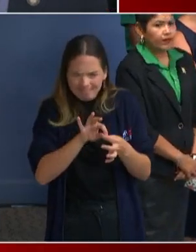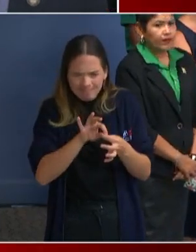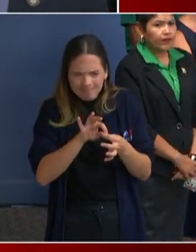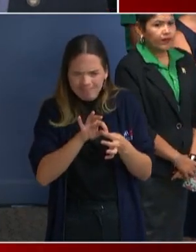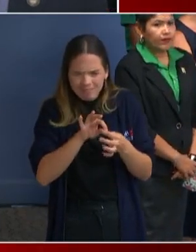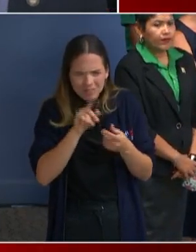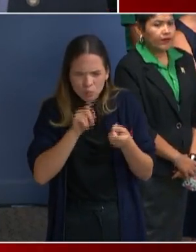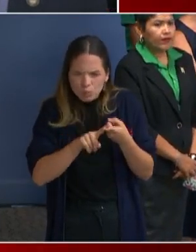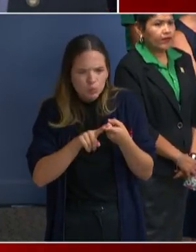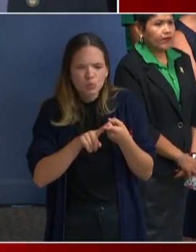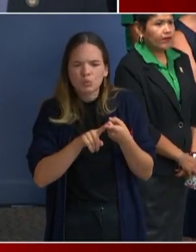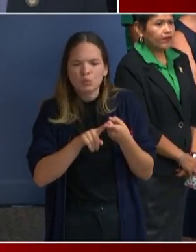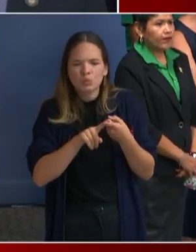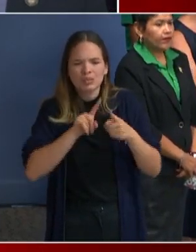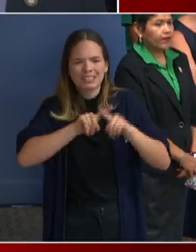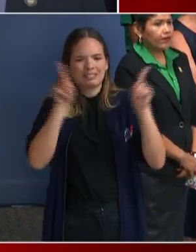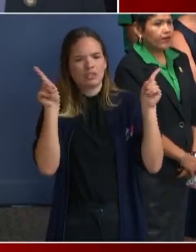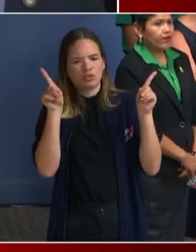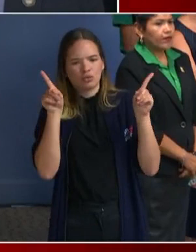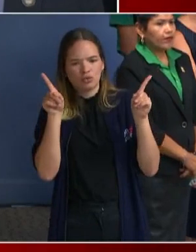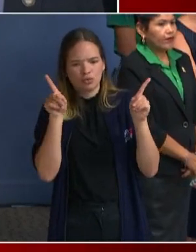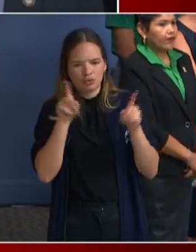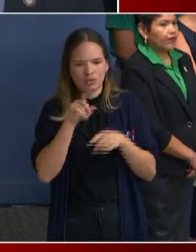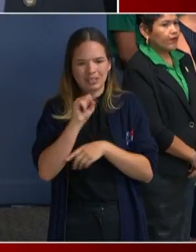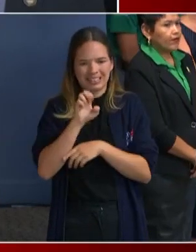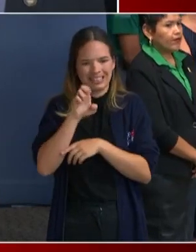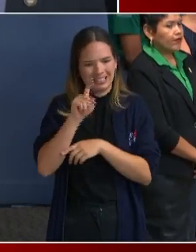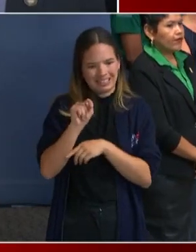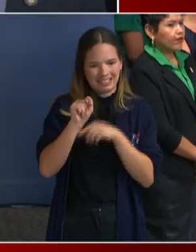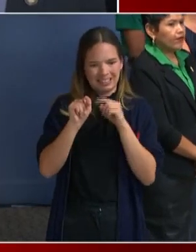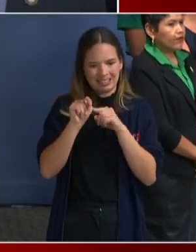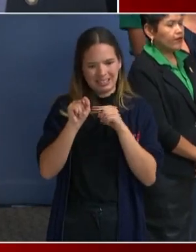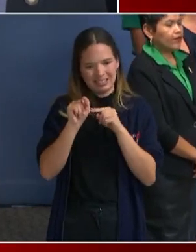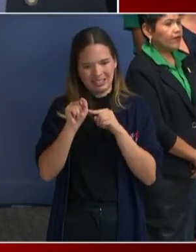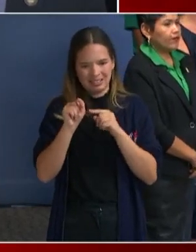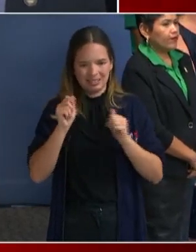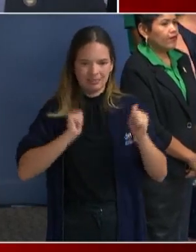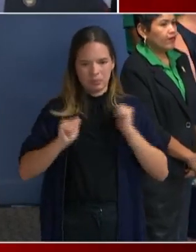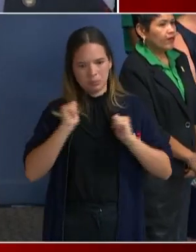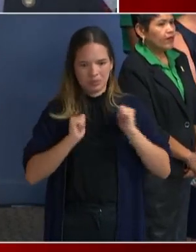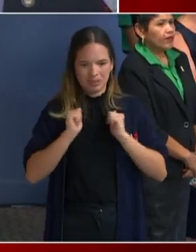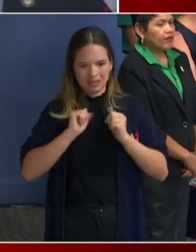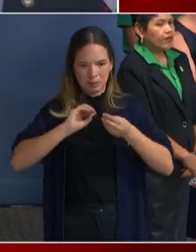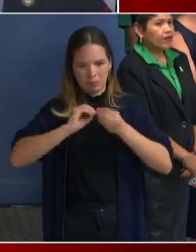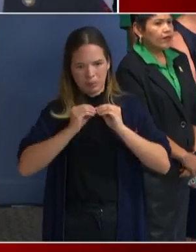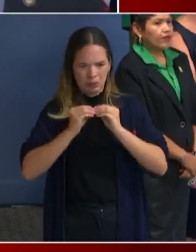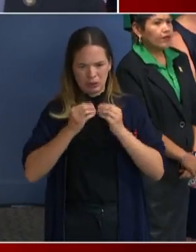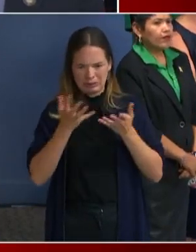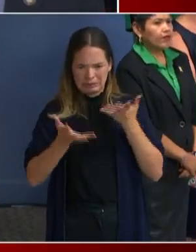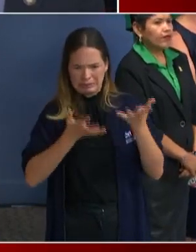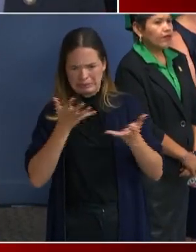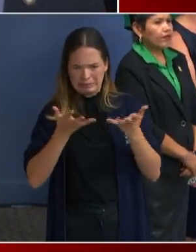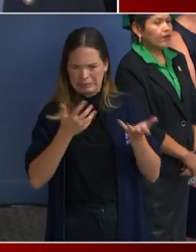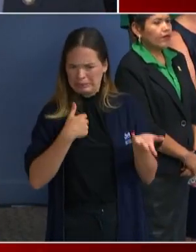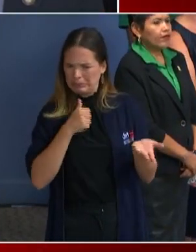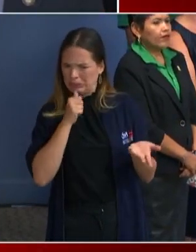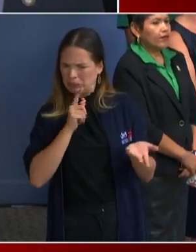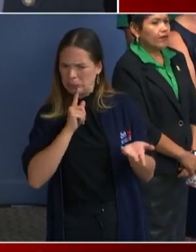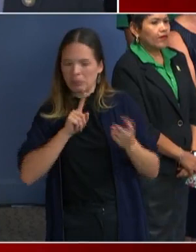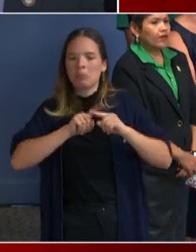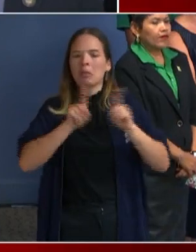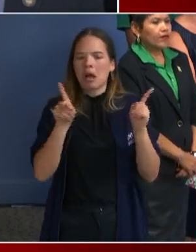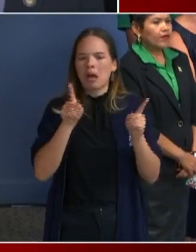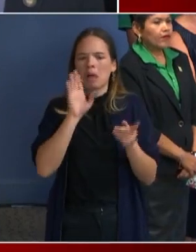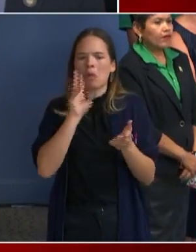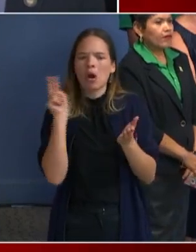a different set of performance metrics, but I'm happy to look at those. Obviously, there's no more important role